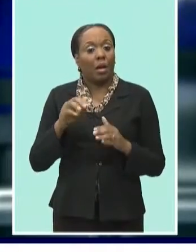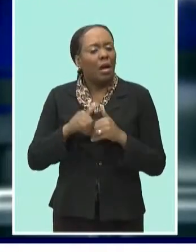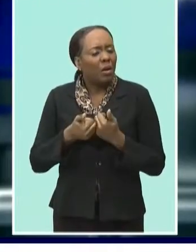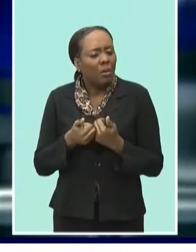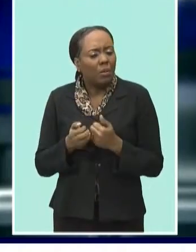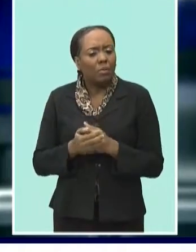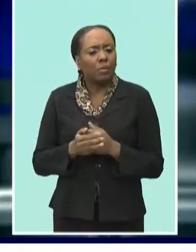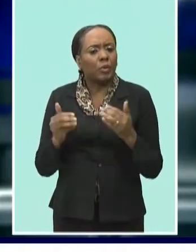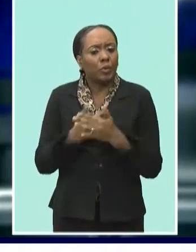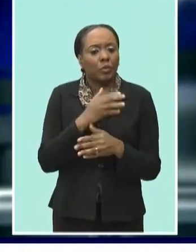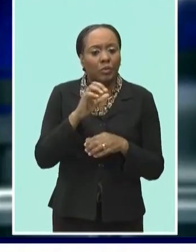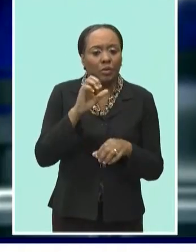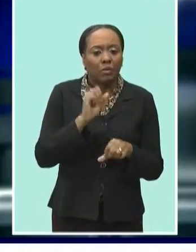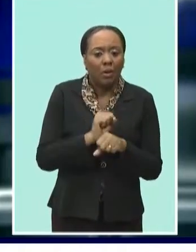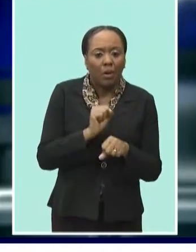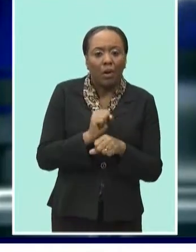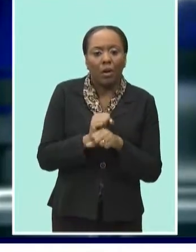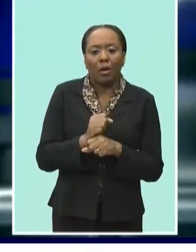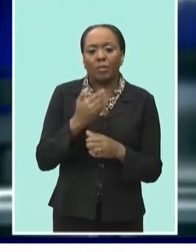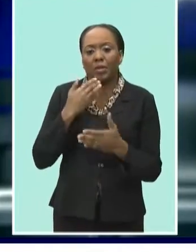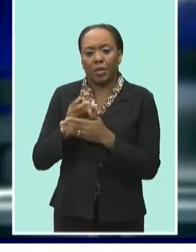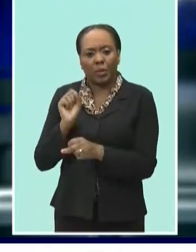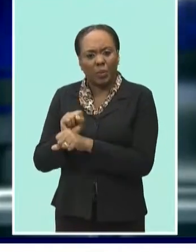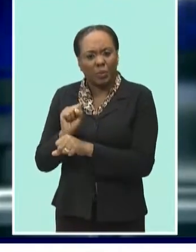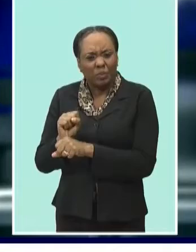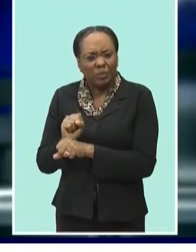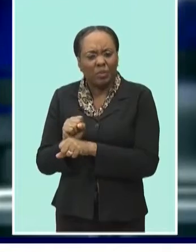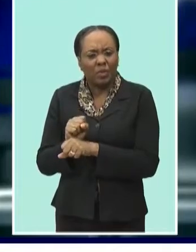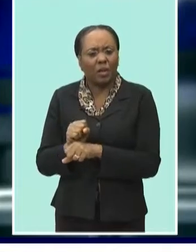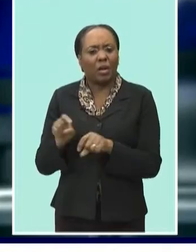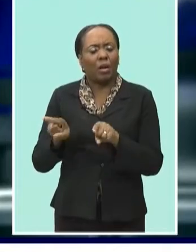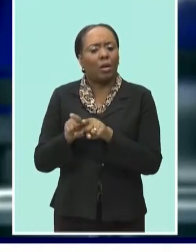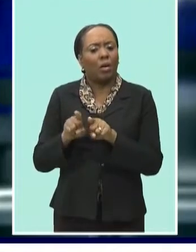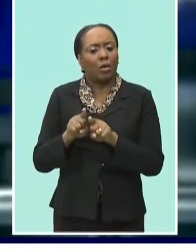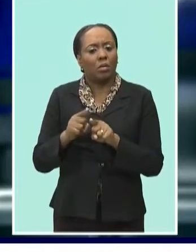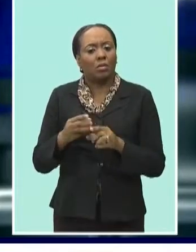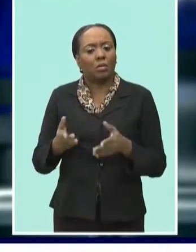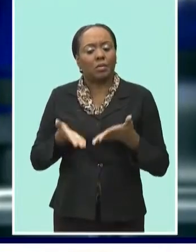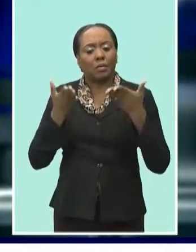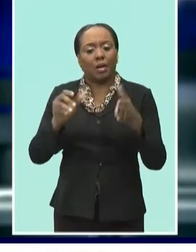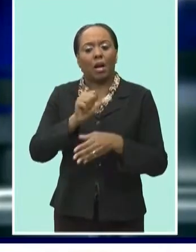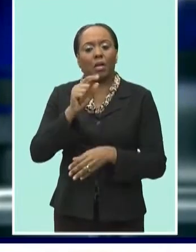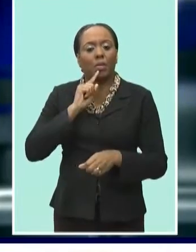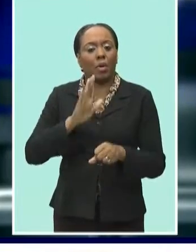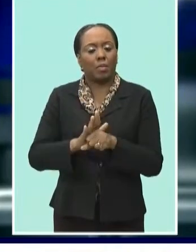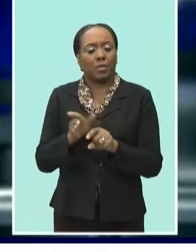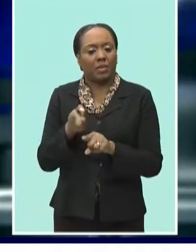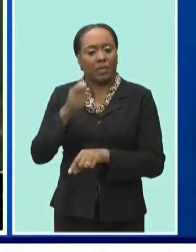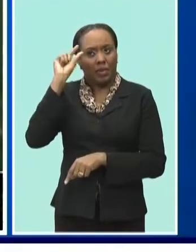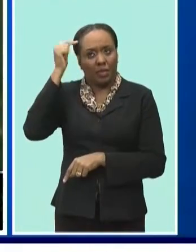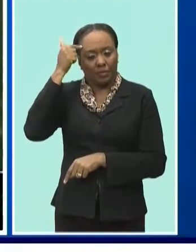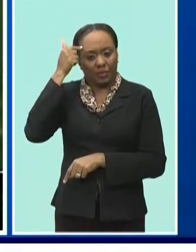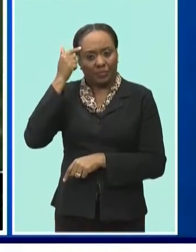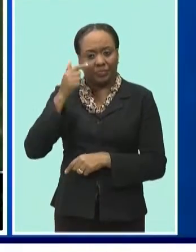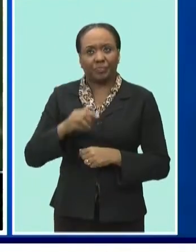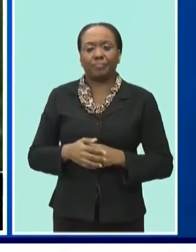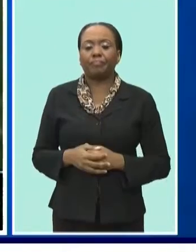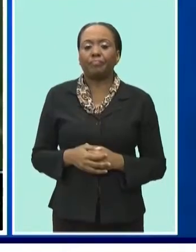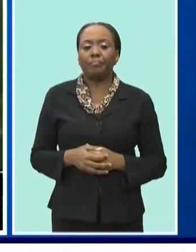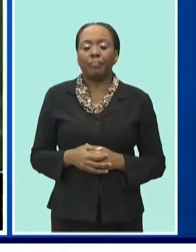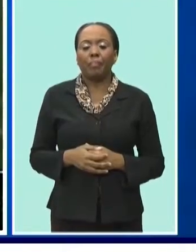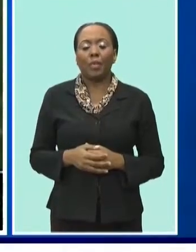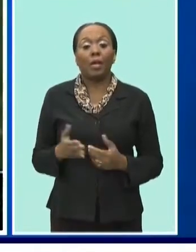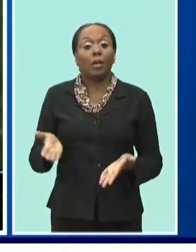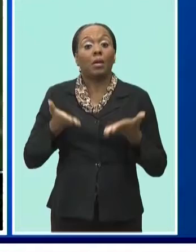jobs and decent works. And she highlighted other commitments by the government. Providing access to capital for